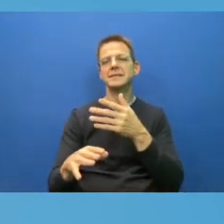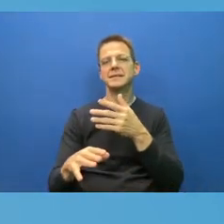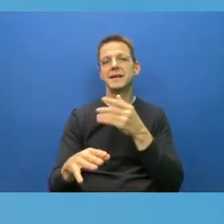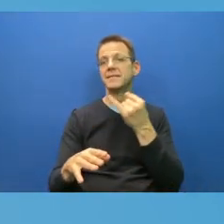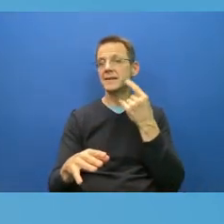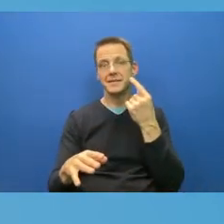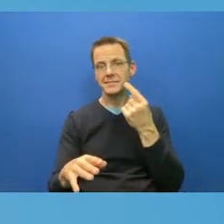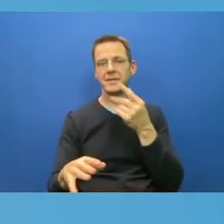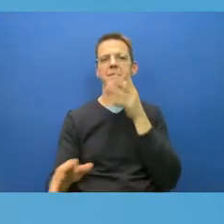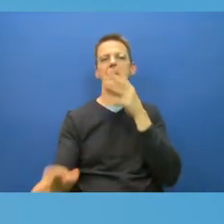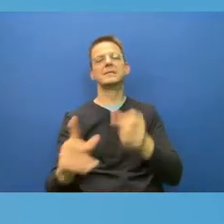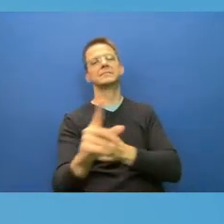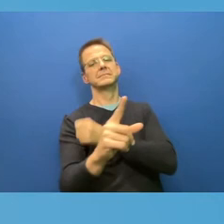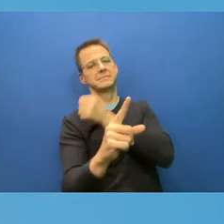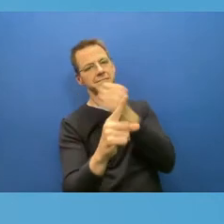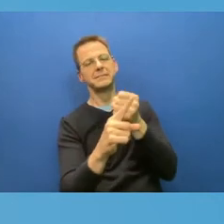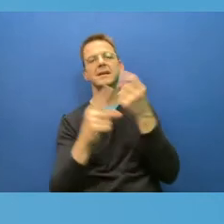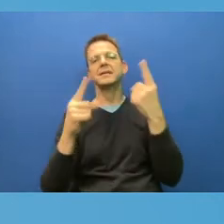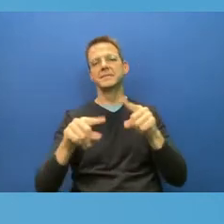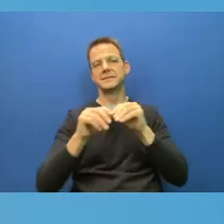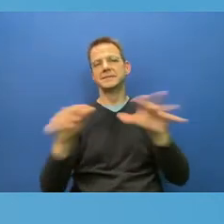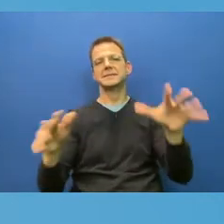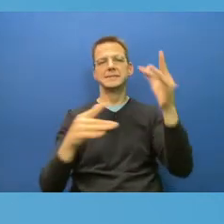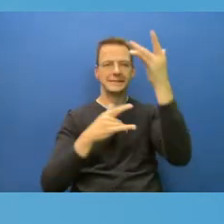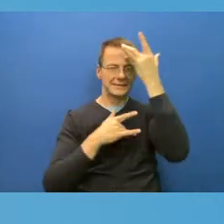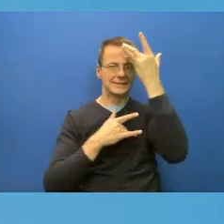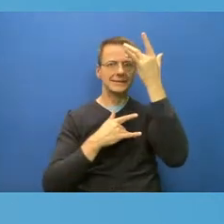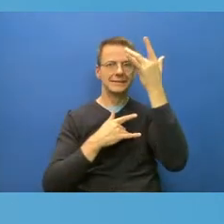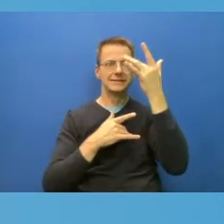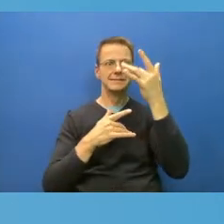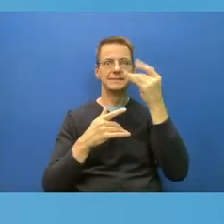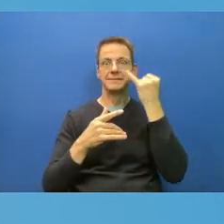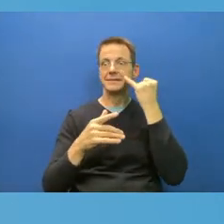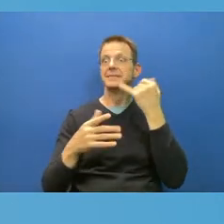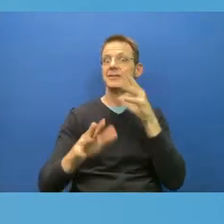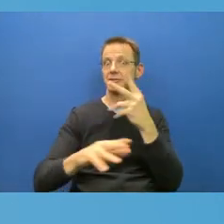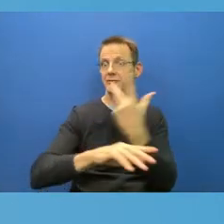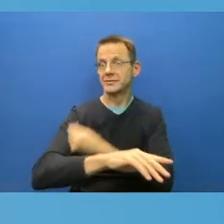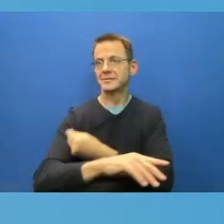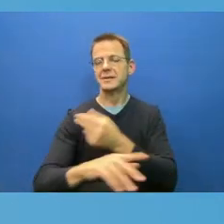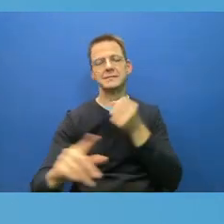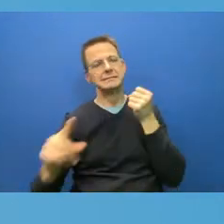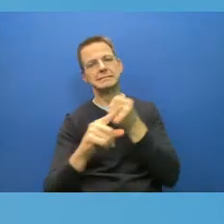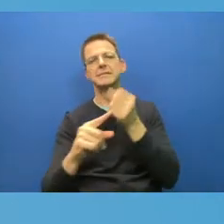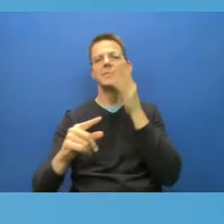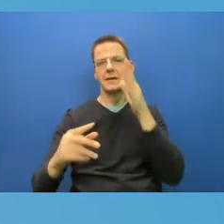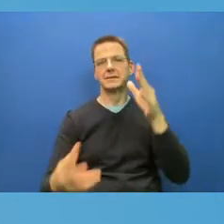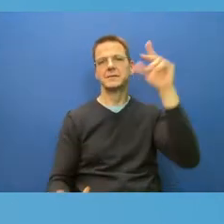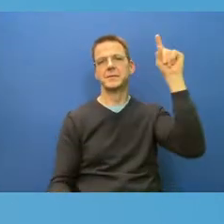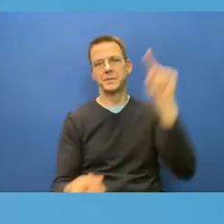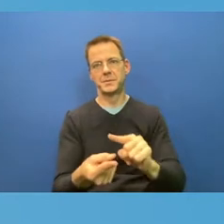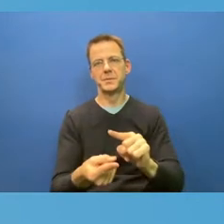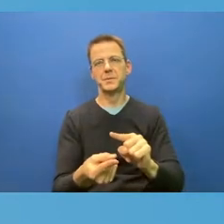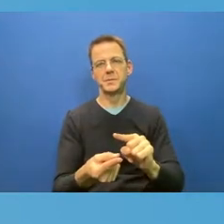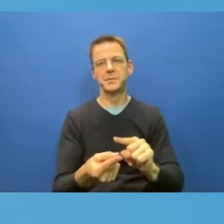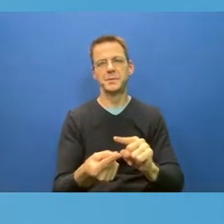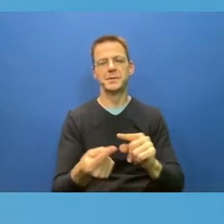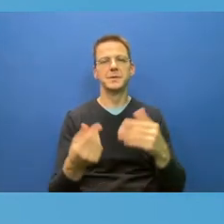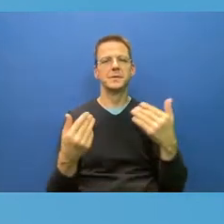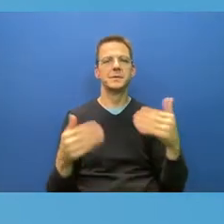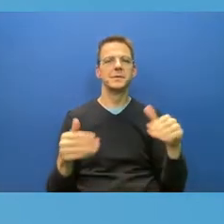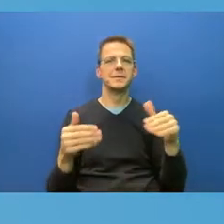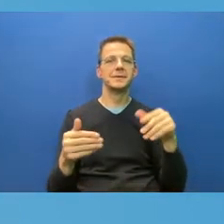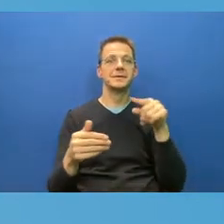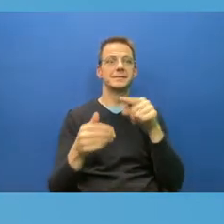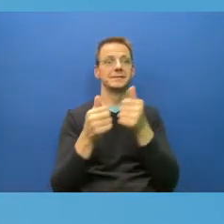edge of getting senior public health officials to use the A word as well to say airborne. It